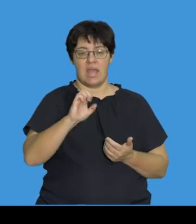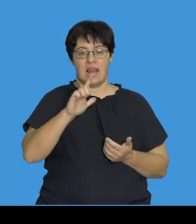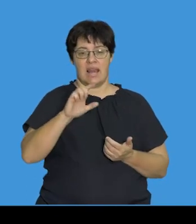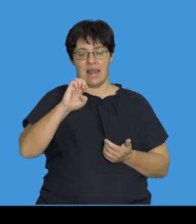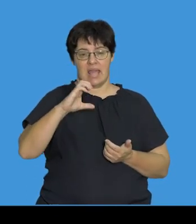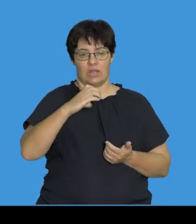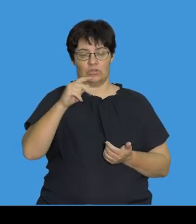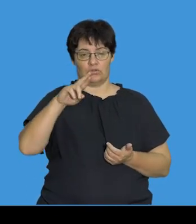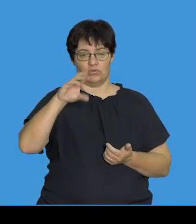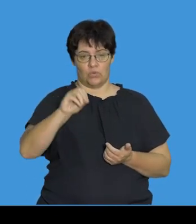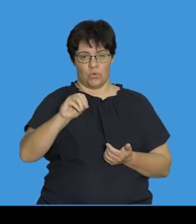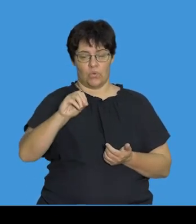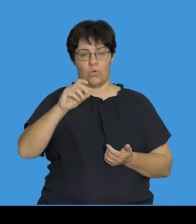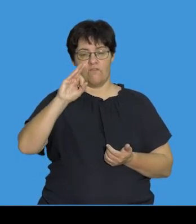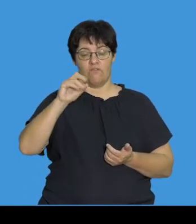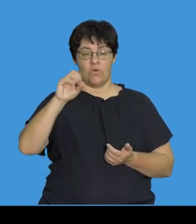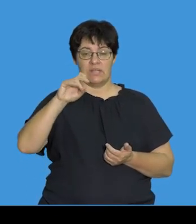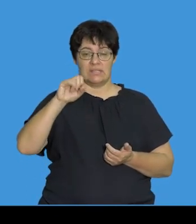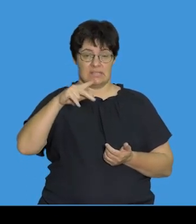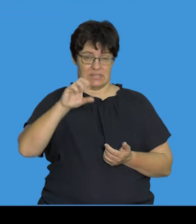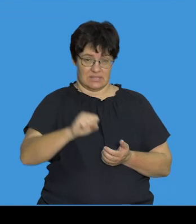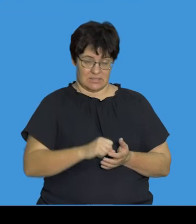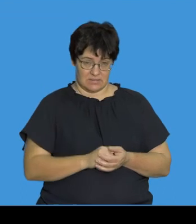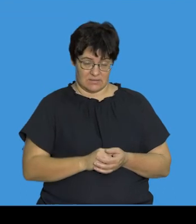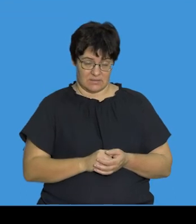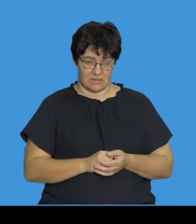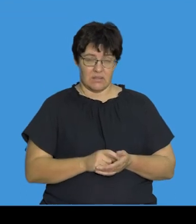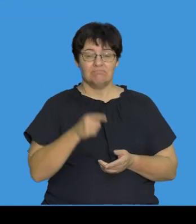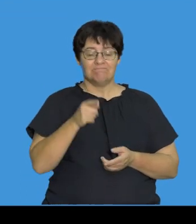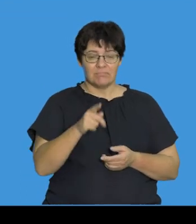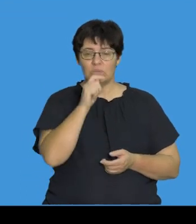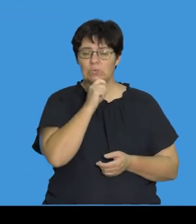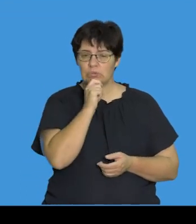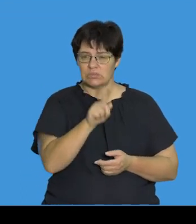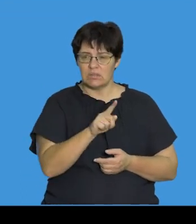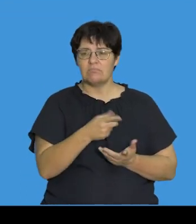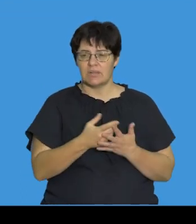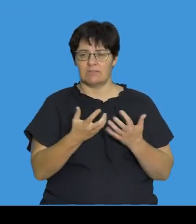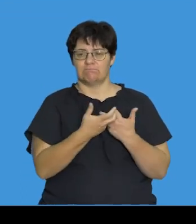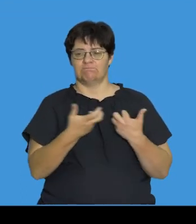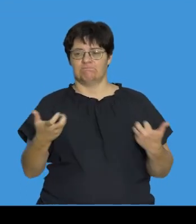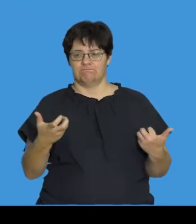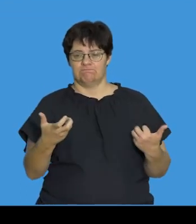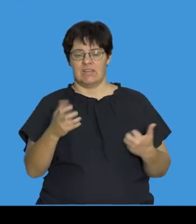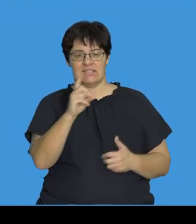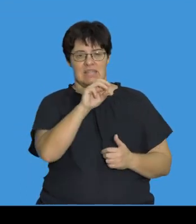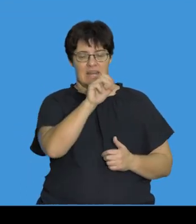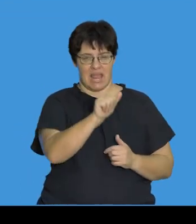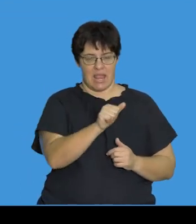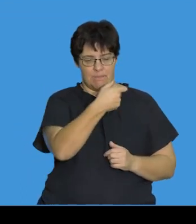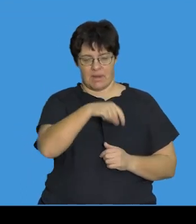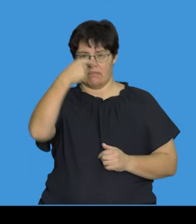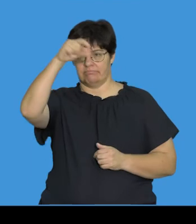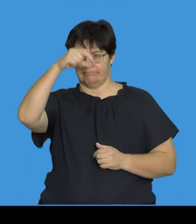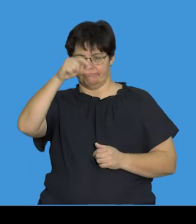electrophoresis. We know that electrophoresis is a technique that is used to separate out the DNA